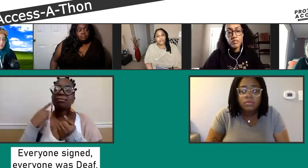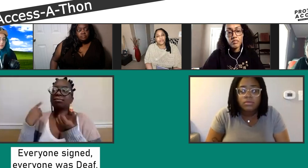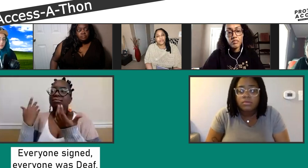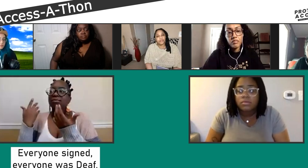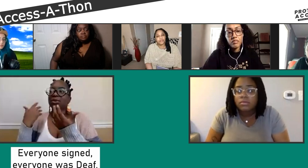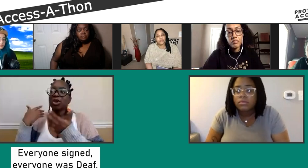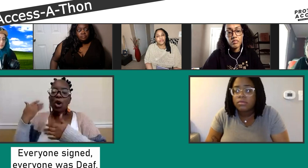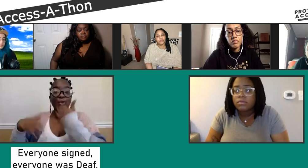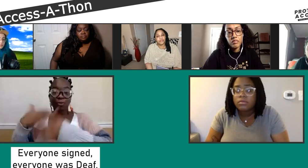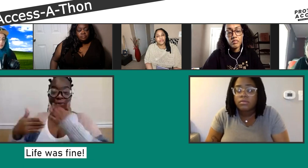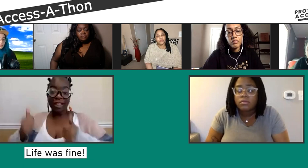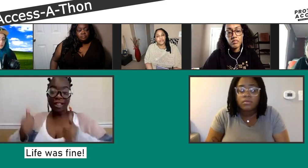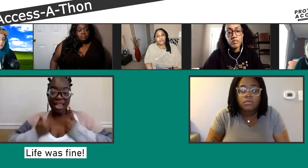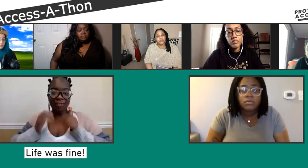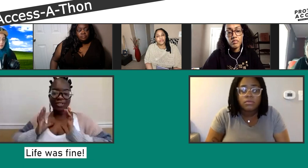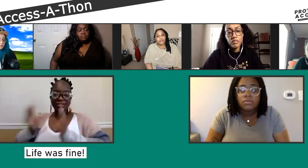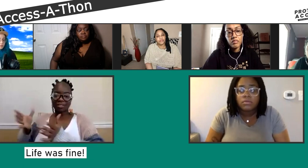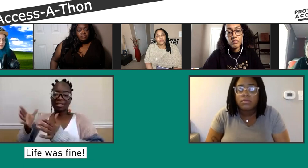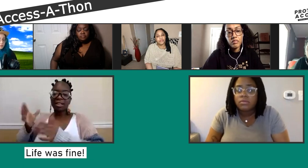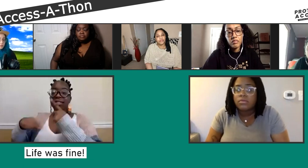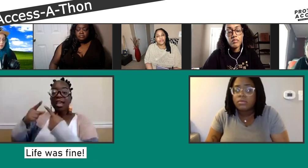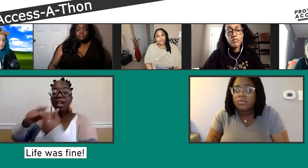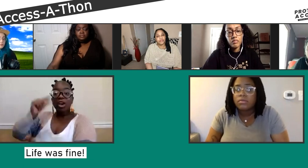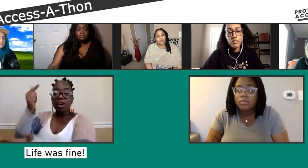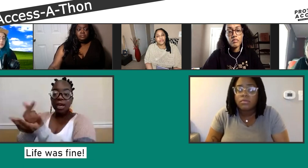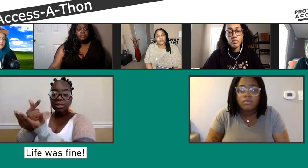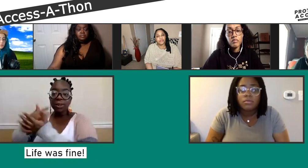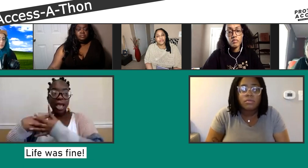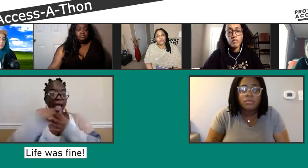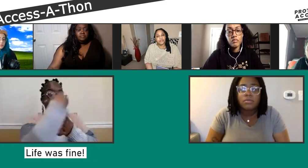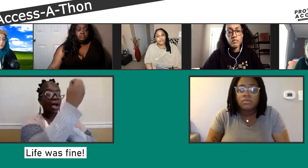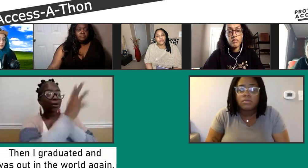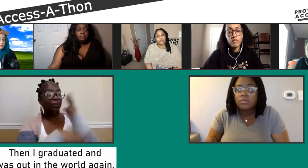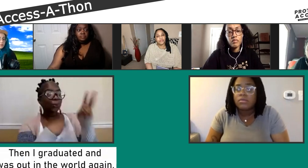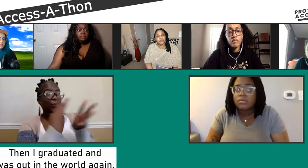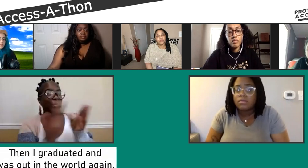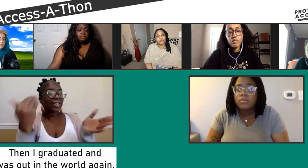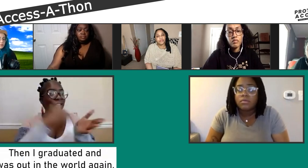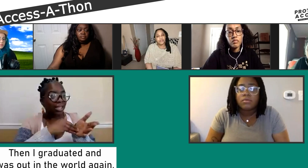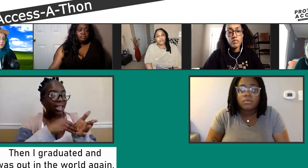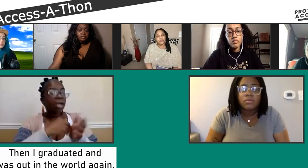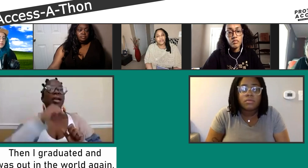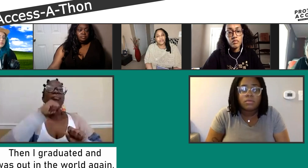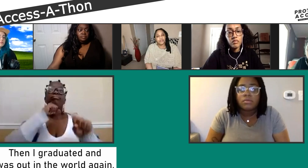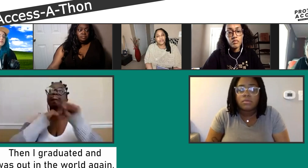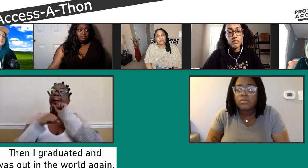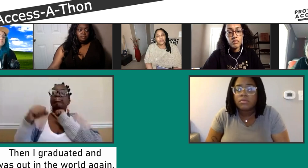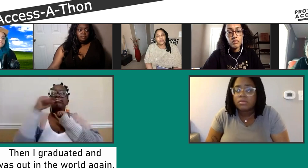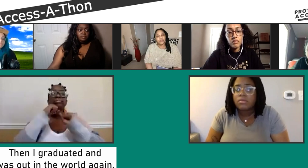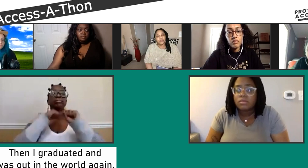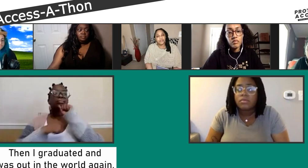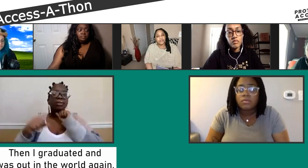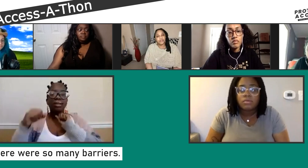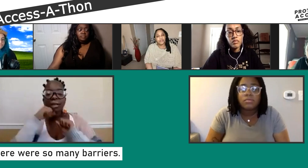the immersion there was totally different. The process of living, going from